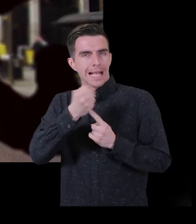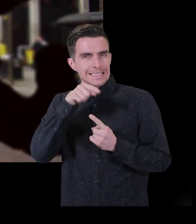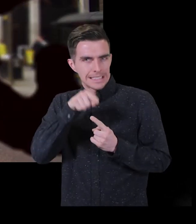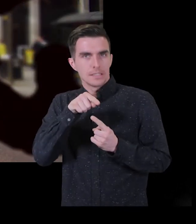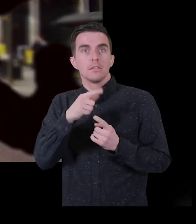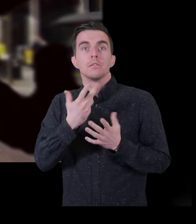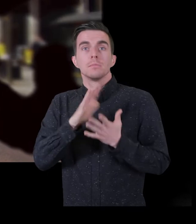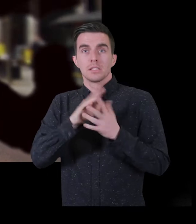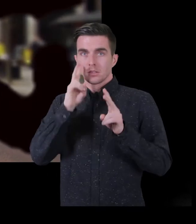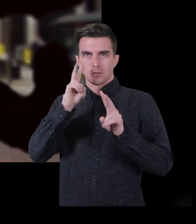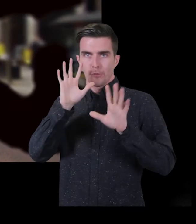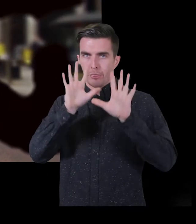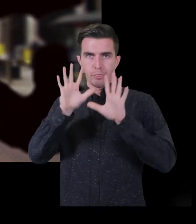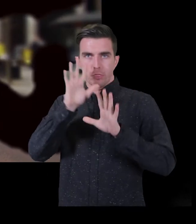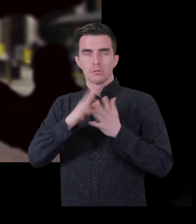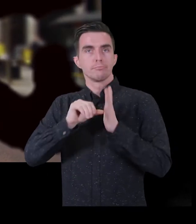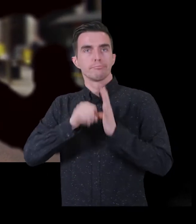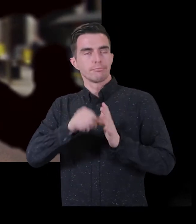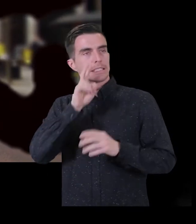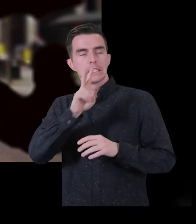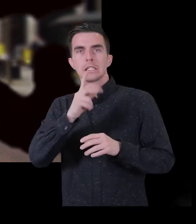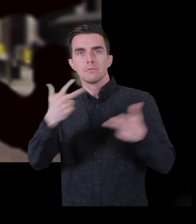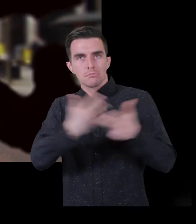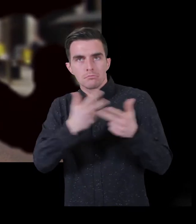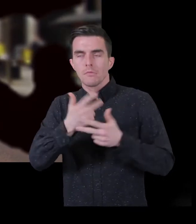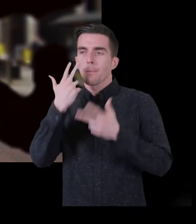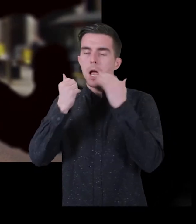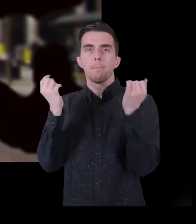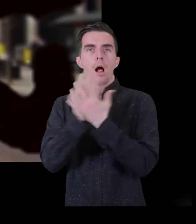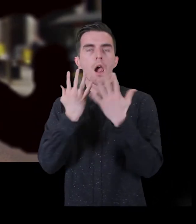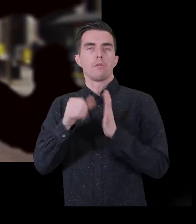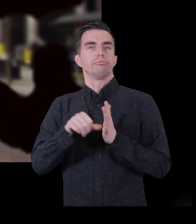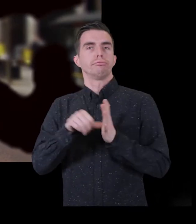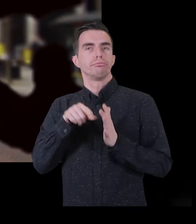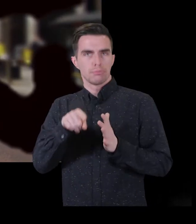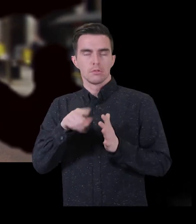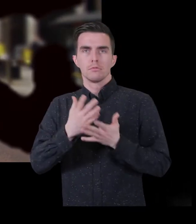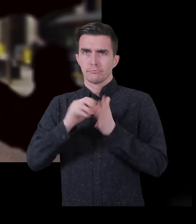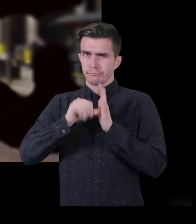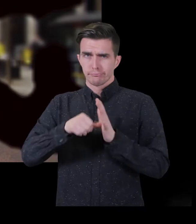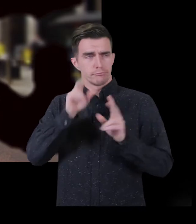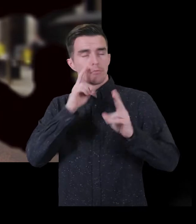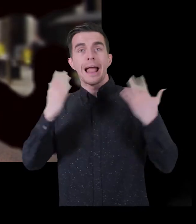oncoming traffic or pedestrians. It can also be difficult to see at night or in poorly lit places.